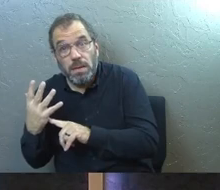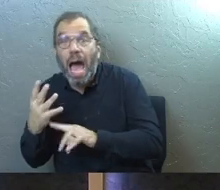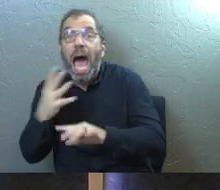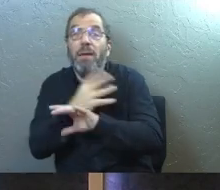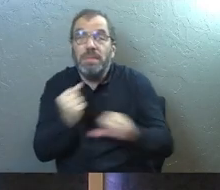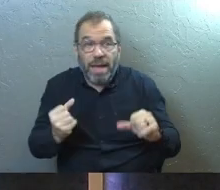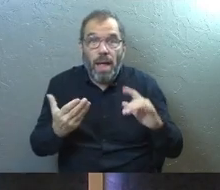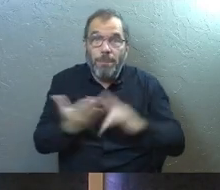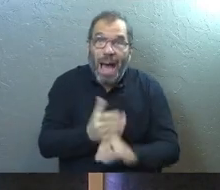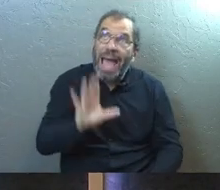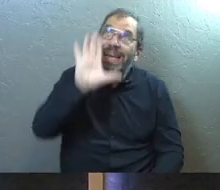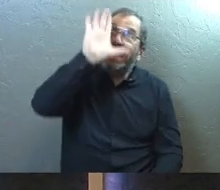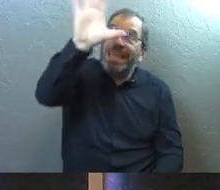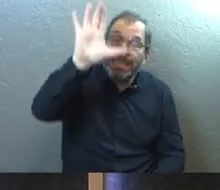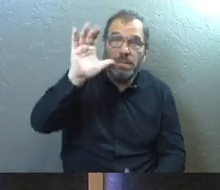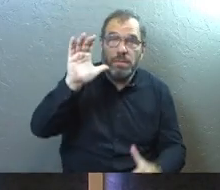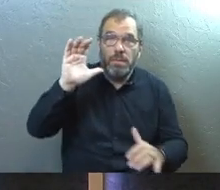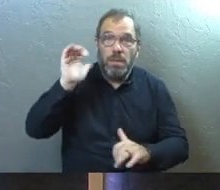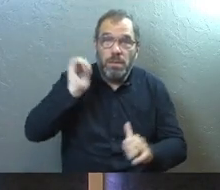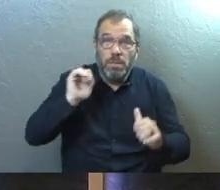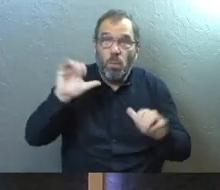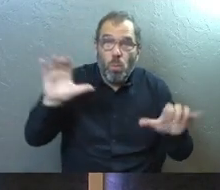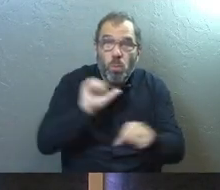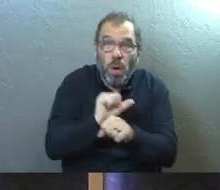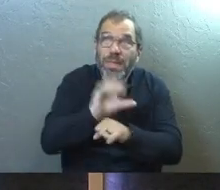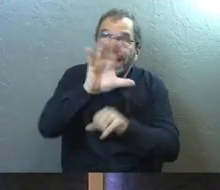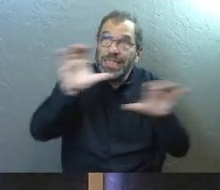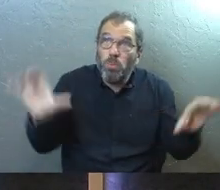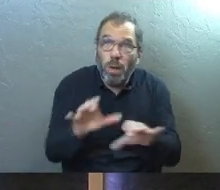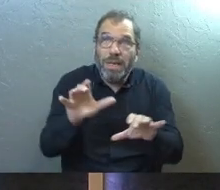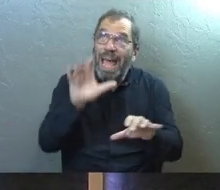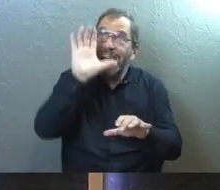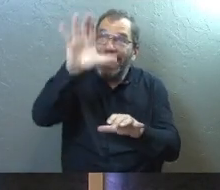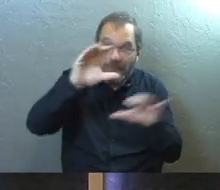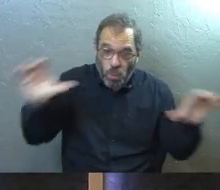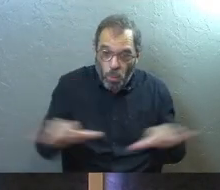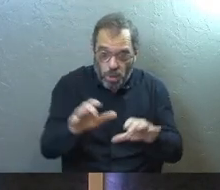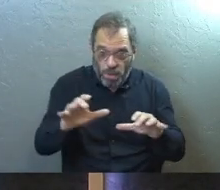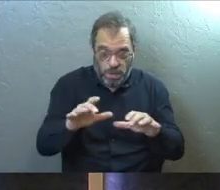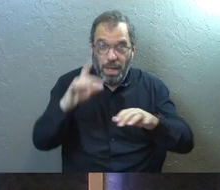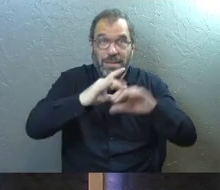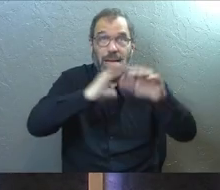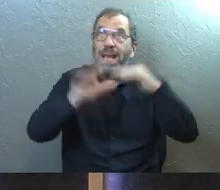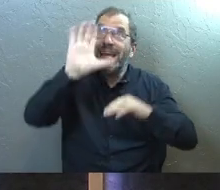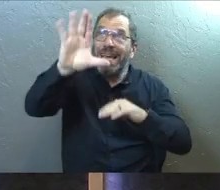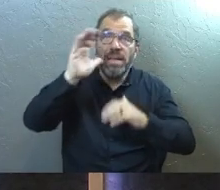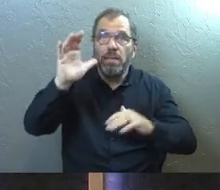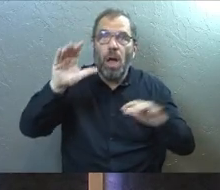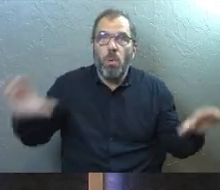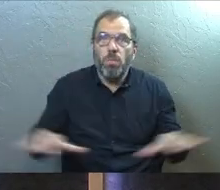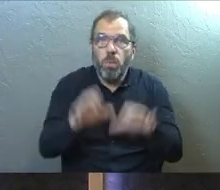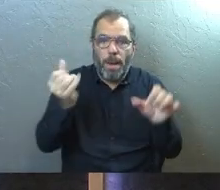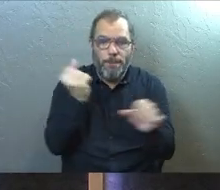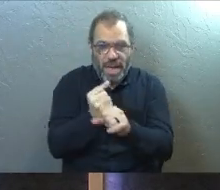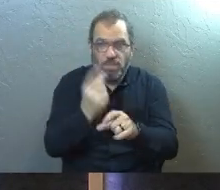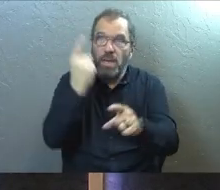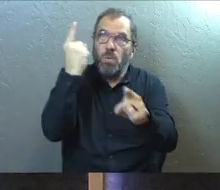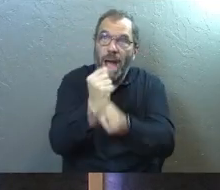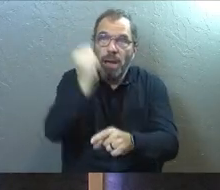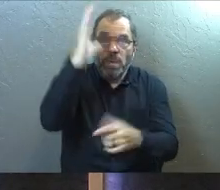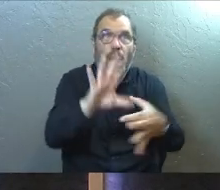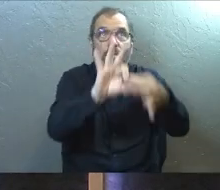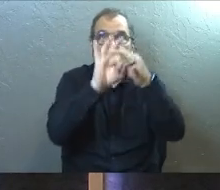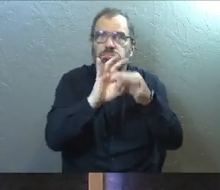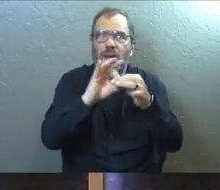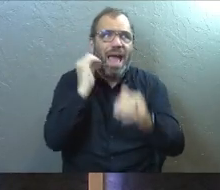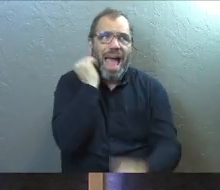I'm saved by his performance. And his performance didn't just get me to heaven. His performance is what makes me right with God